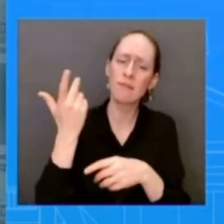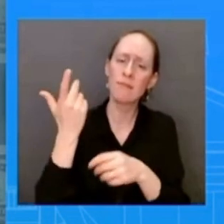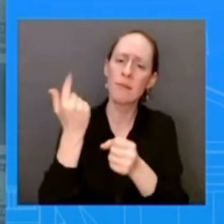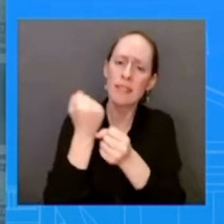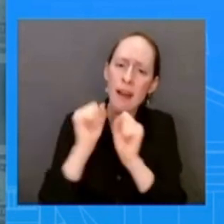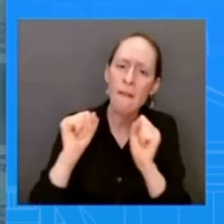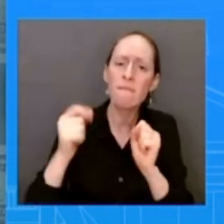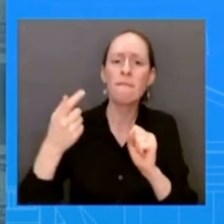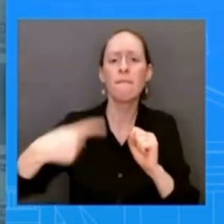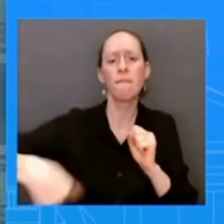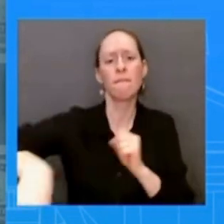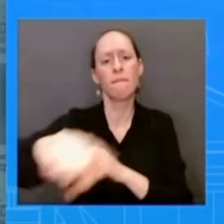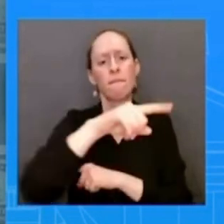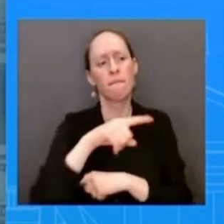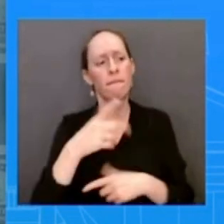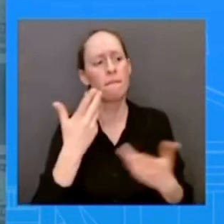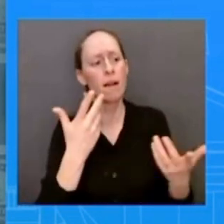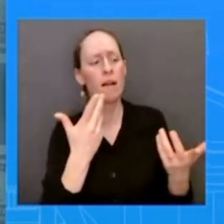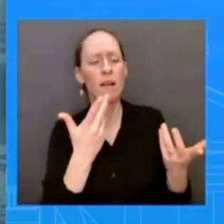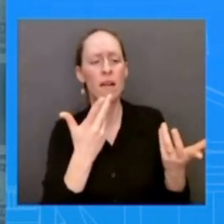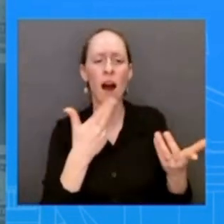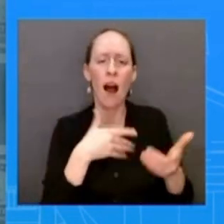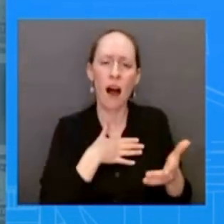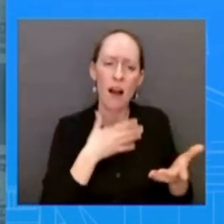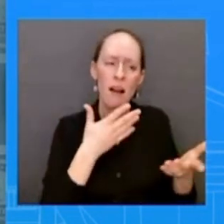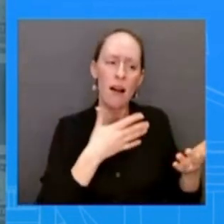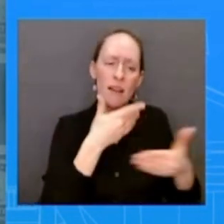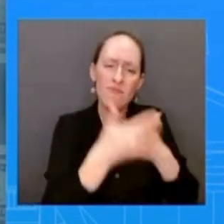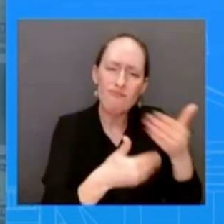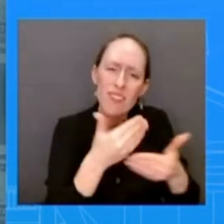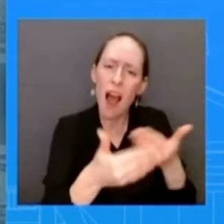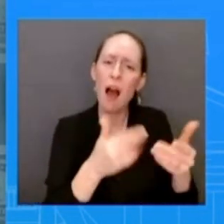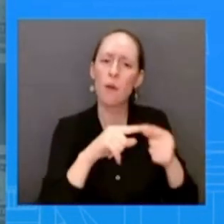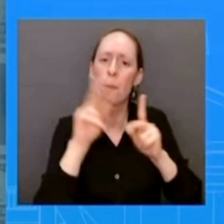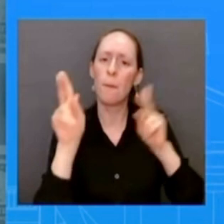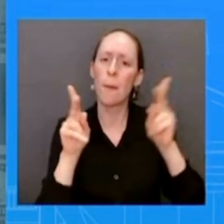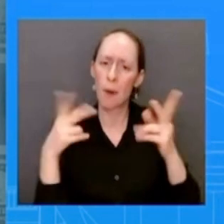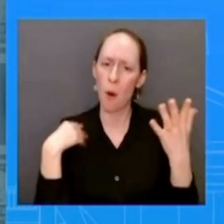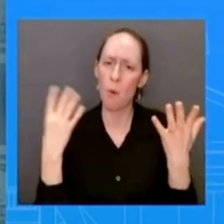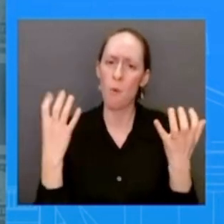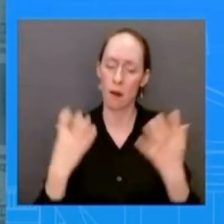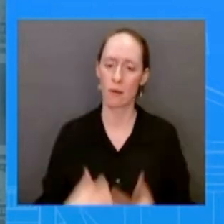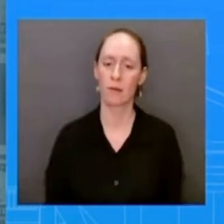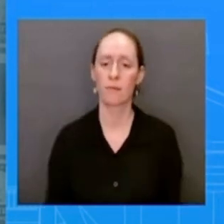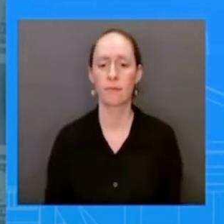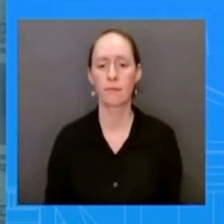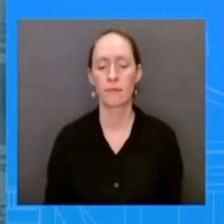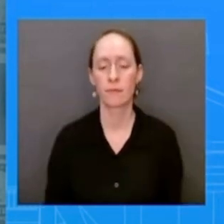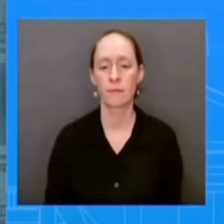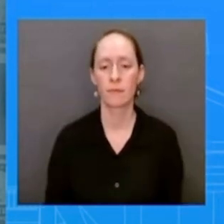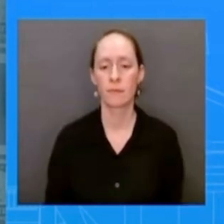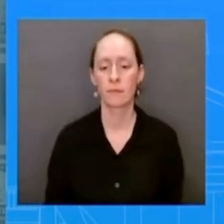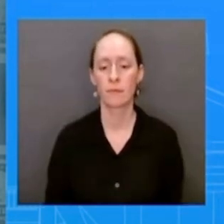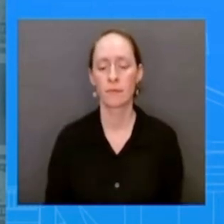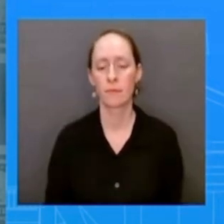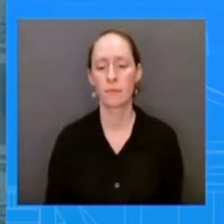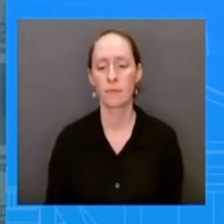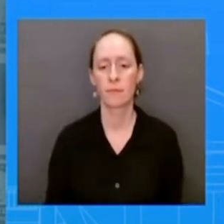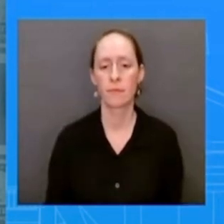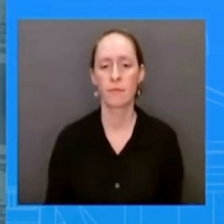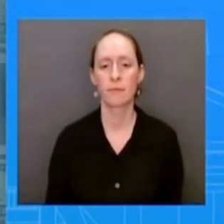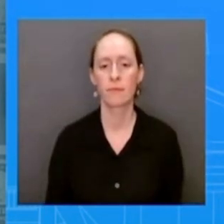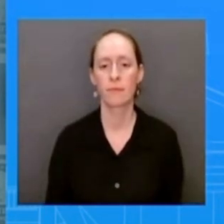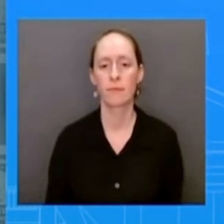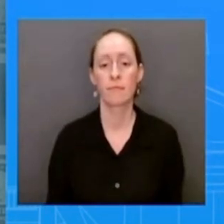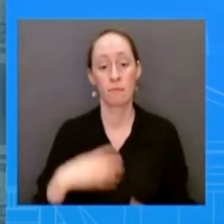immigration we have tried to limit worked very hard to limit legal immigration into this country by also by making